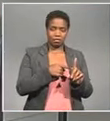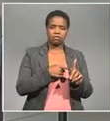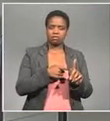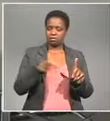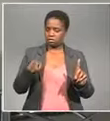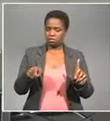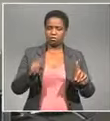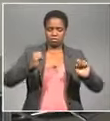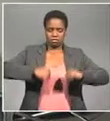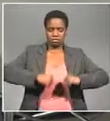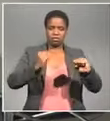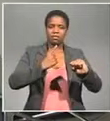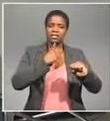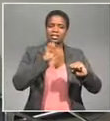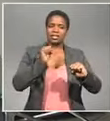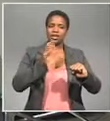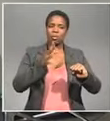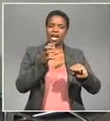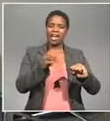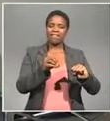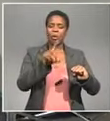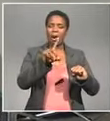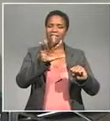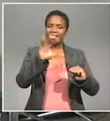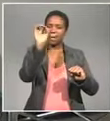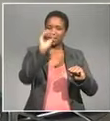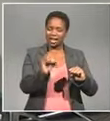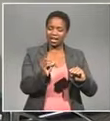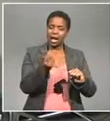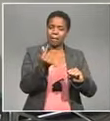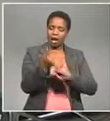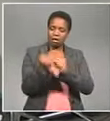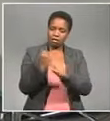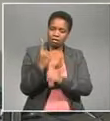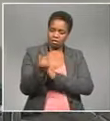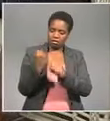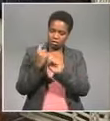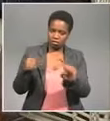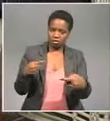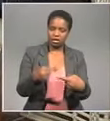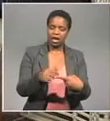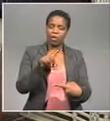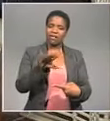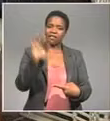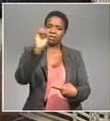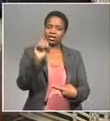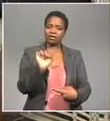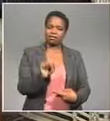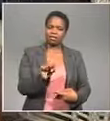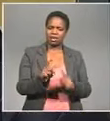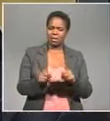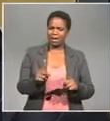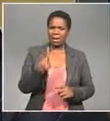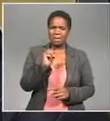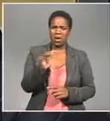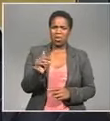a verbal agreement that he'd receive 15 percent of the revenue generated from his invention but Makati's saying to